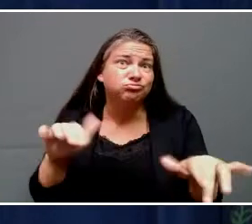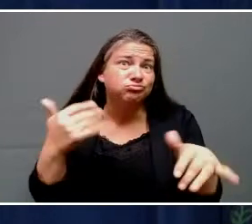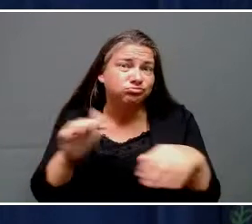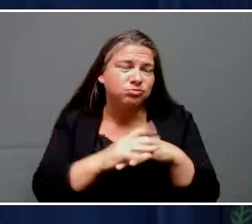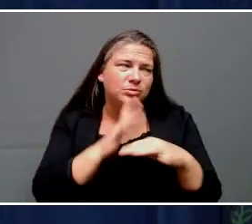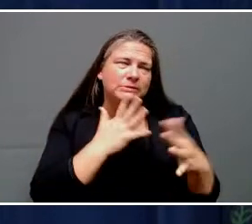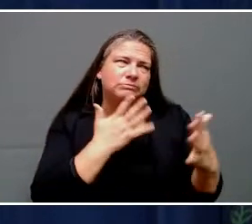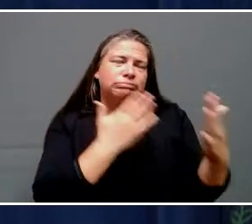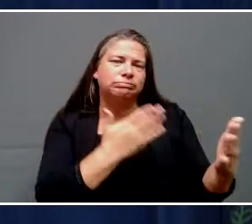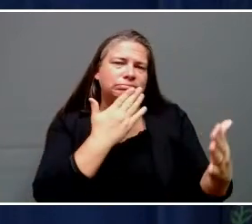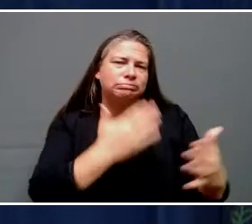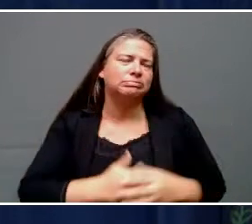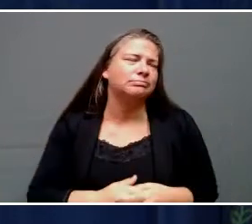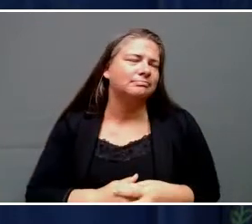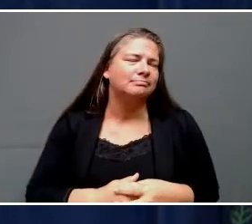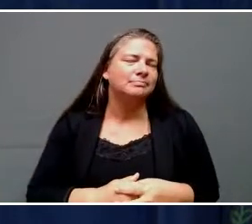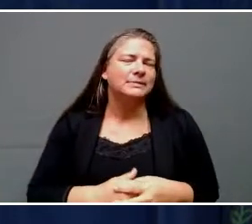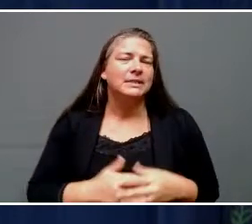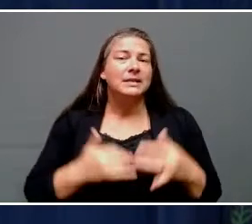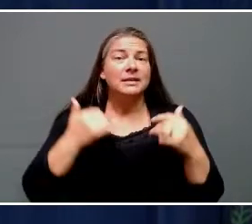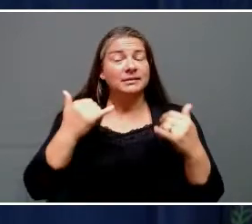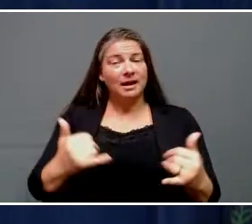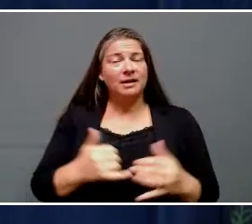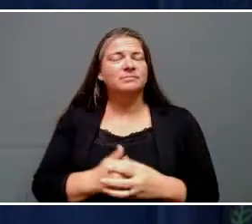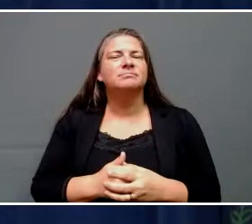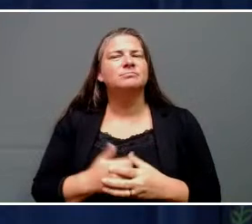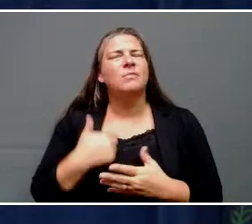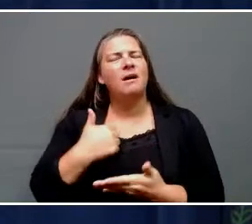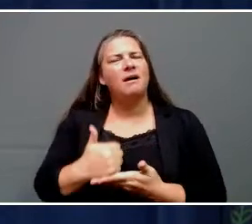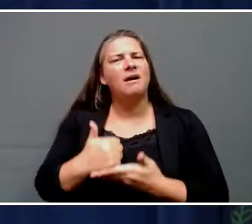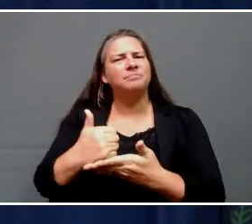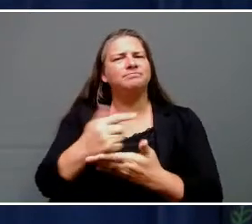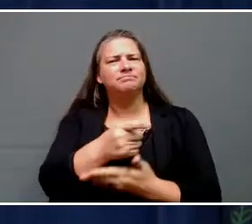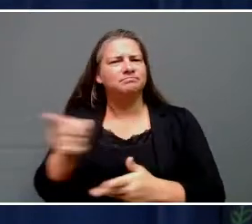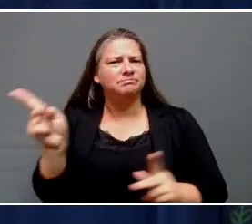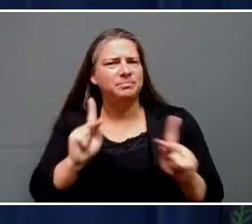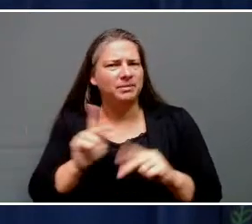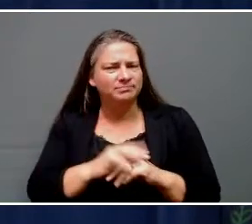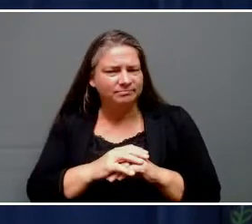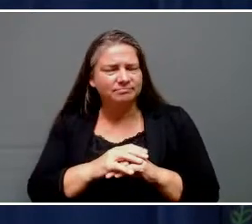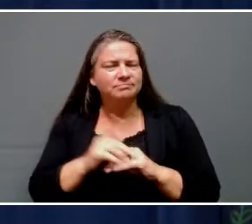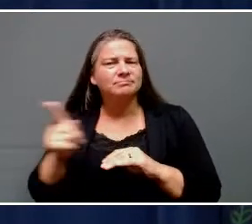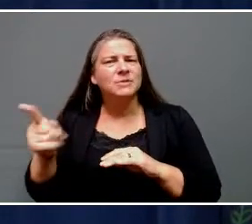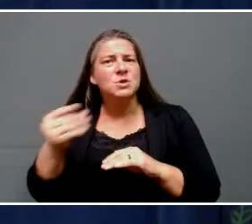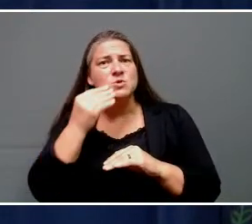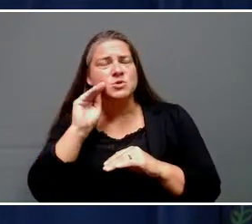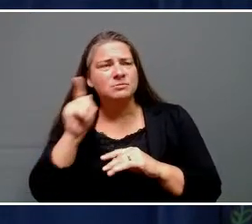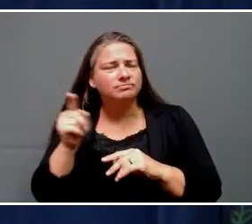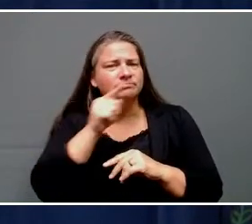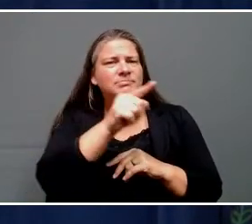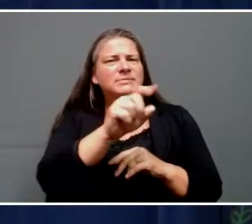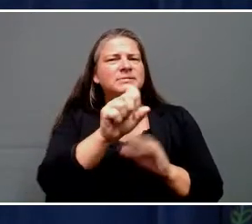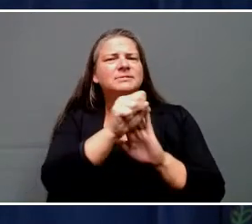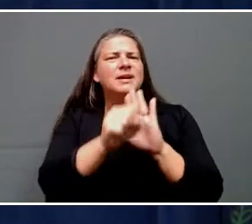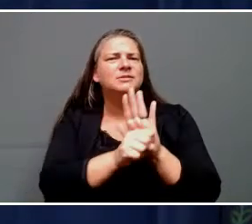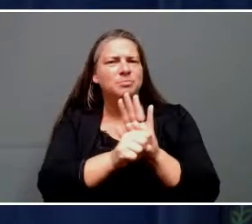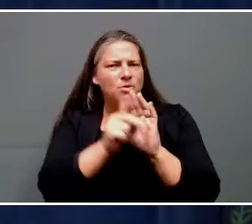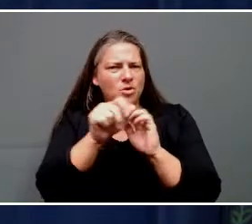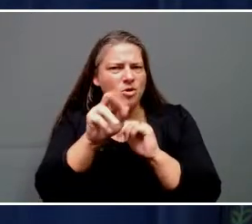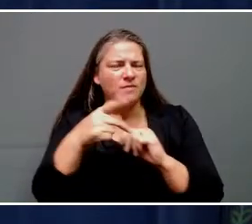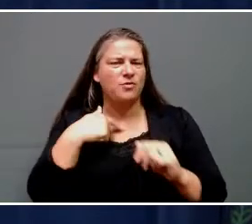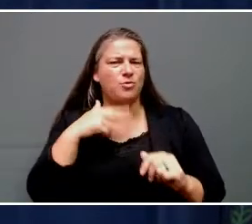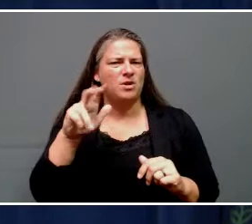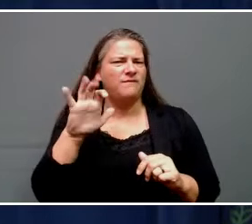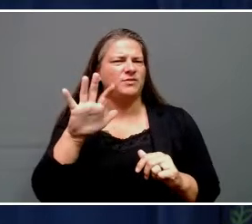to stabilize our people. That's sheltering at our state parks, where we currently have 351 survivors, and a travel trailer